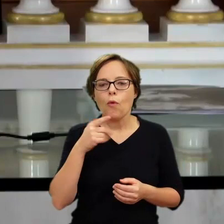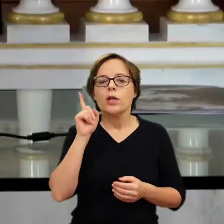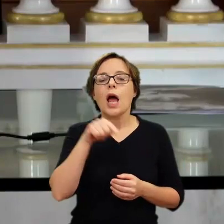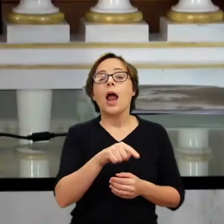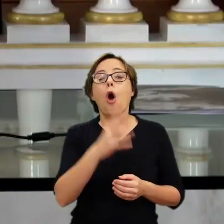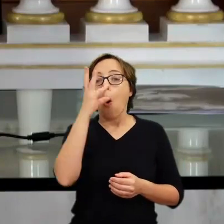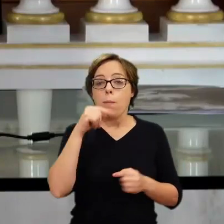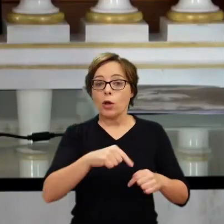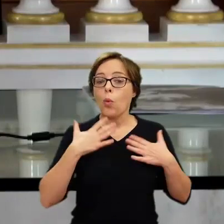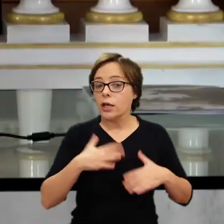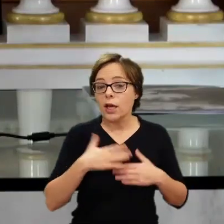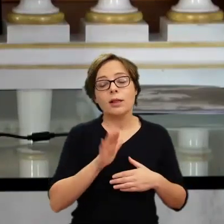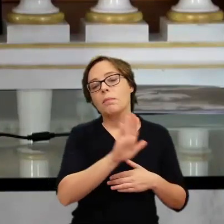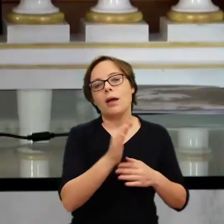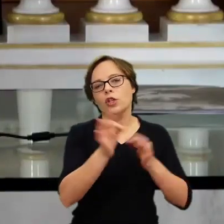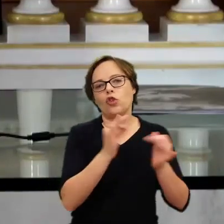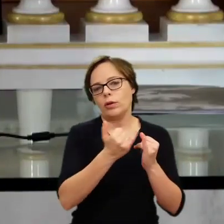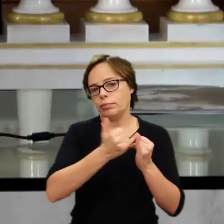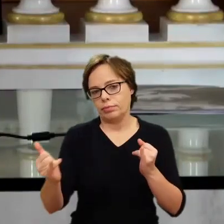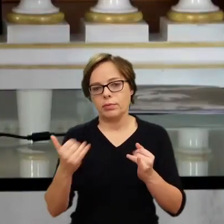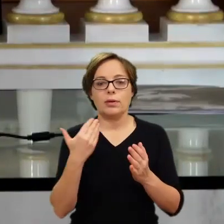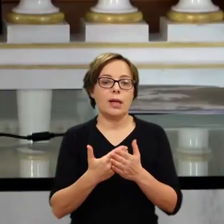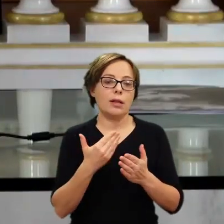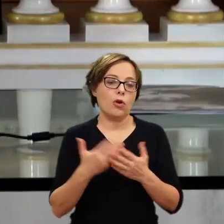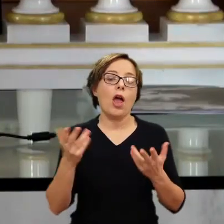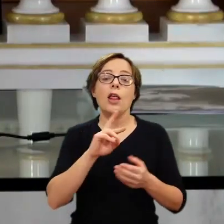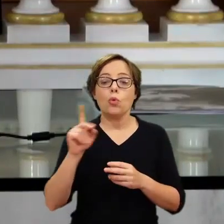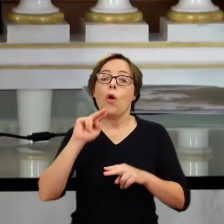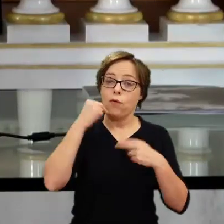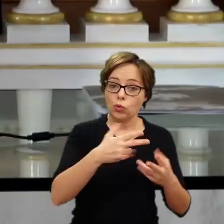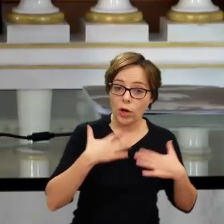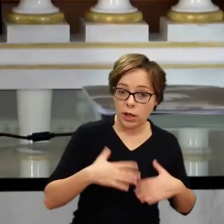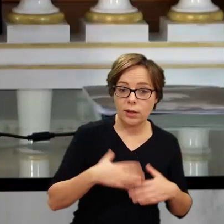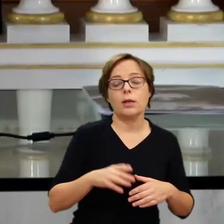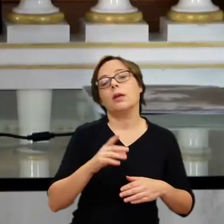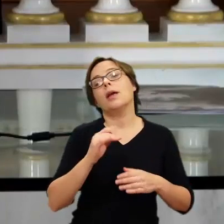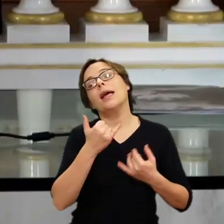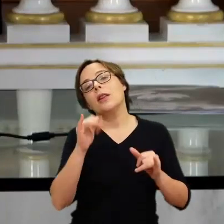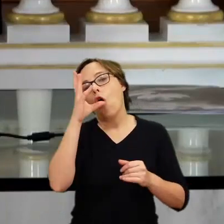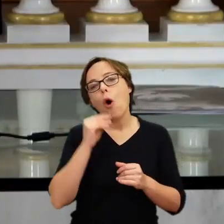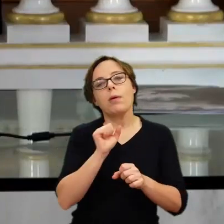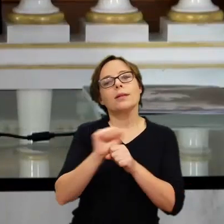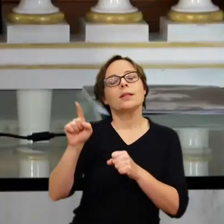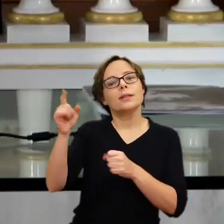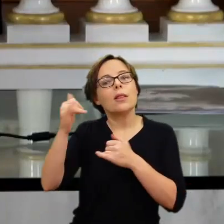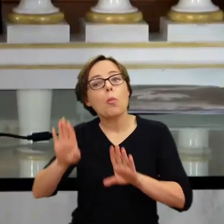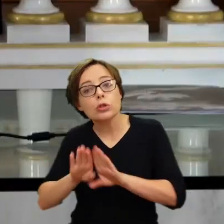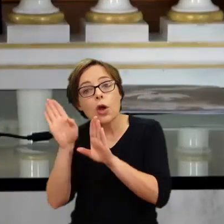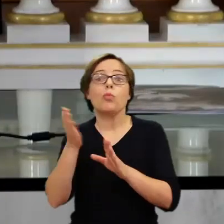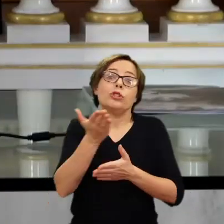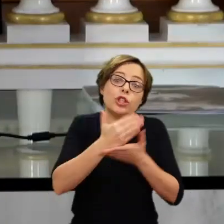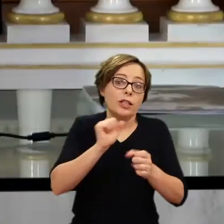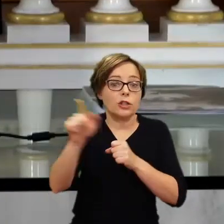different histories. So some are back at Wazienki. Others are in other museums. Others are in Russia. Many are lost. So